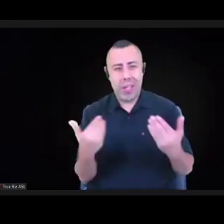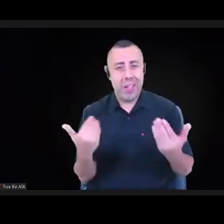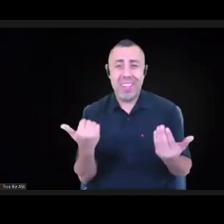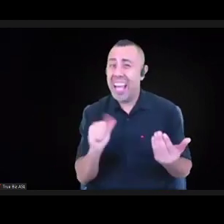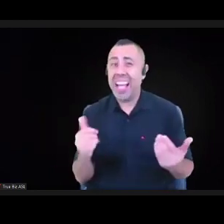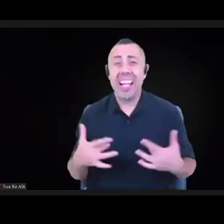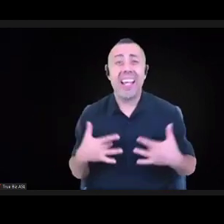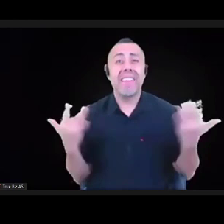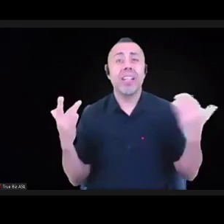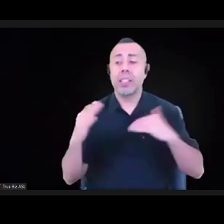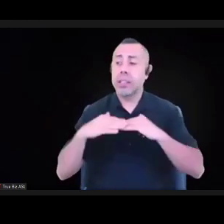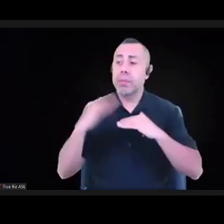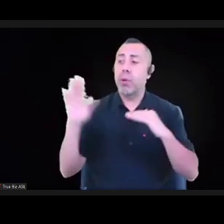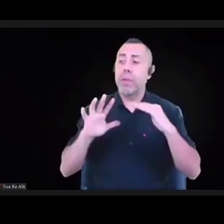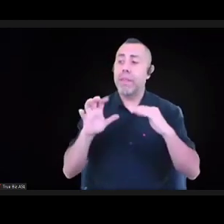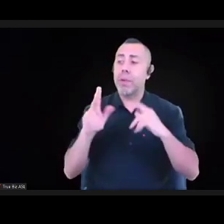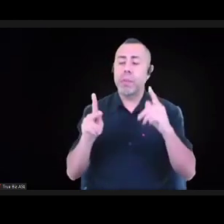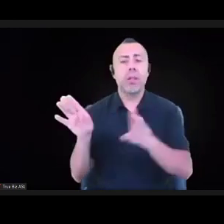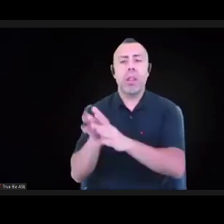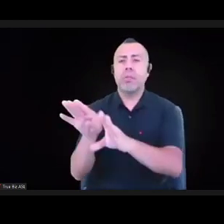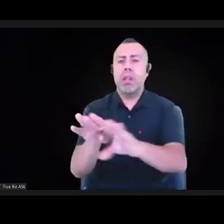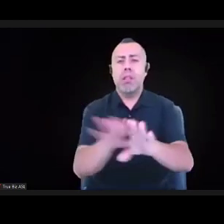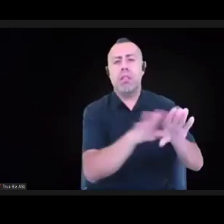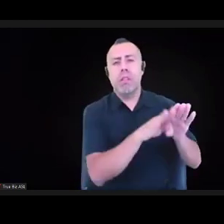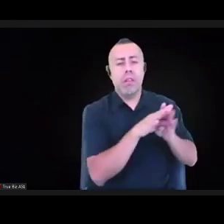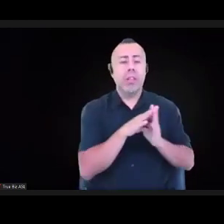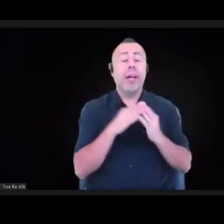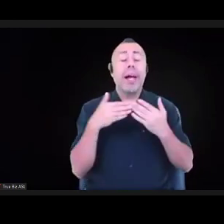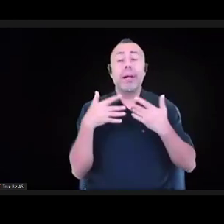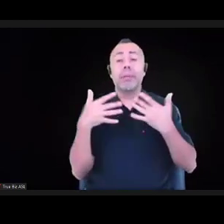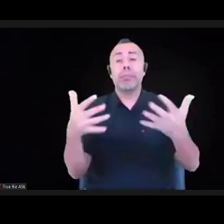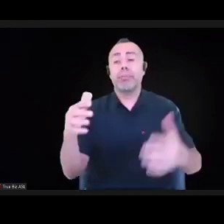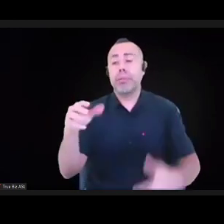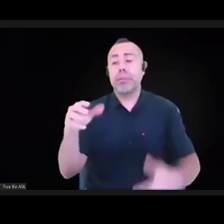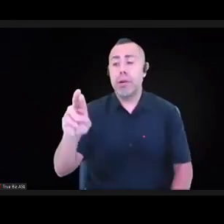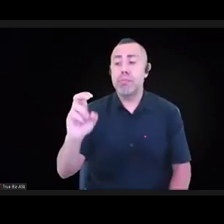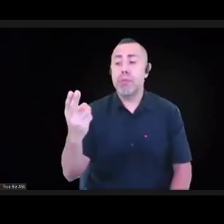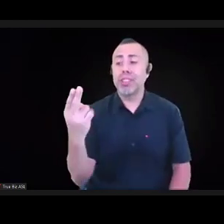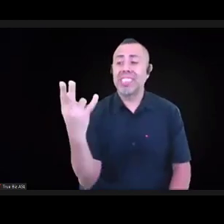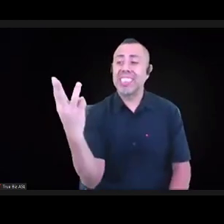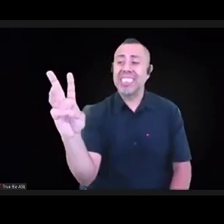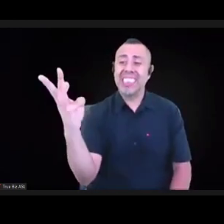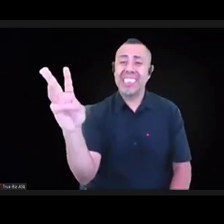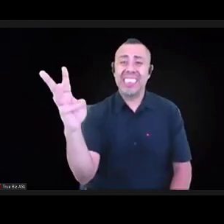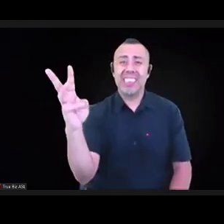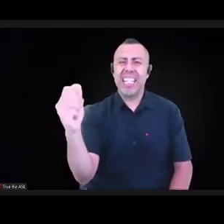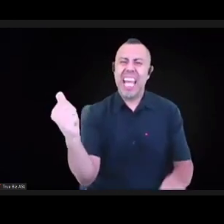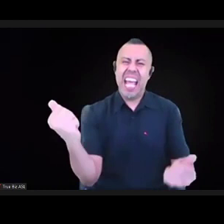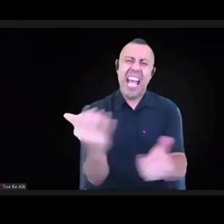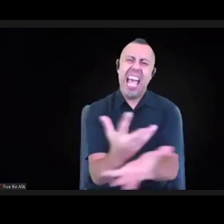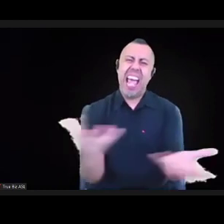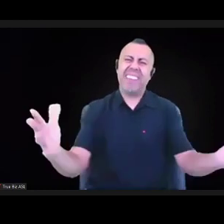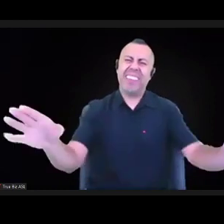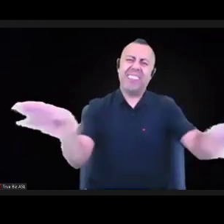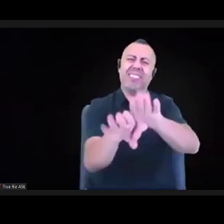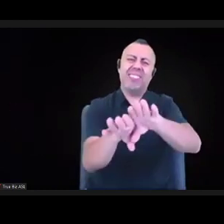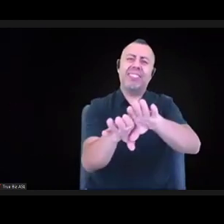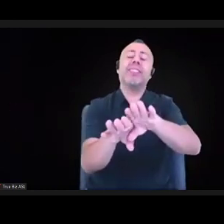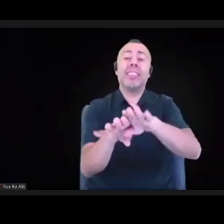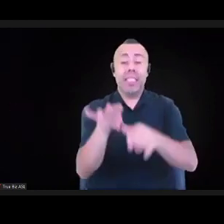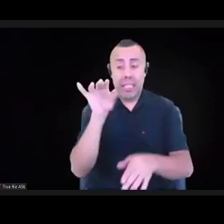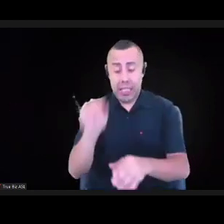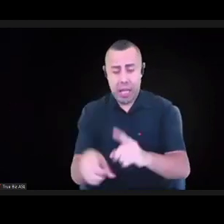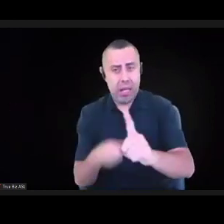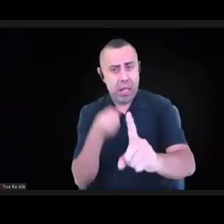500, and by March 16th, we had closed everything. And that had a massive impact, as we all know, on the cultural sector, on